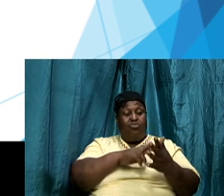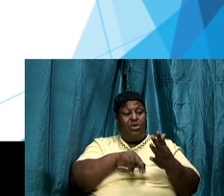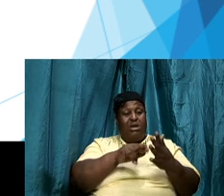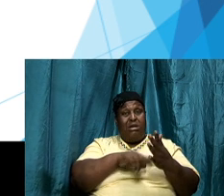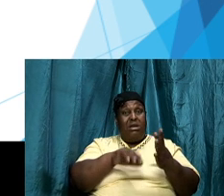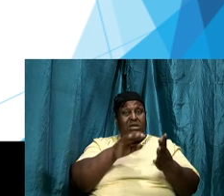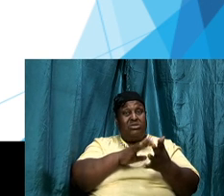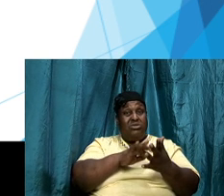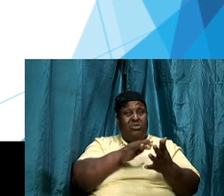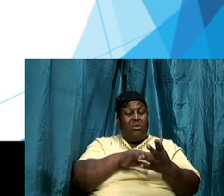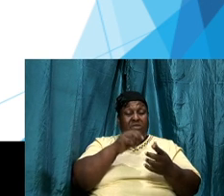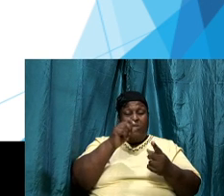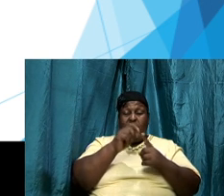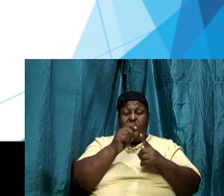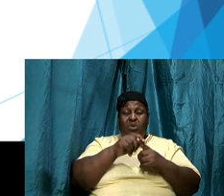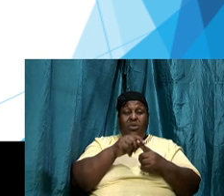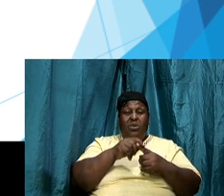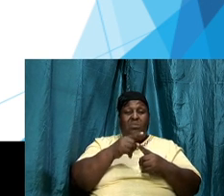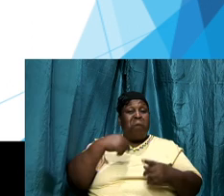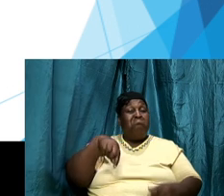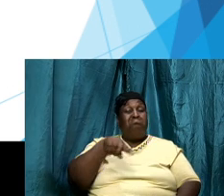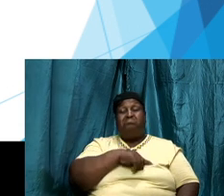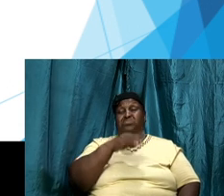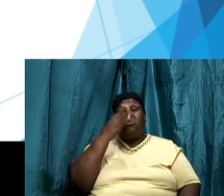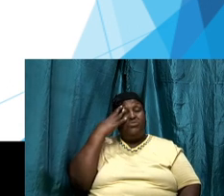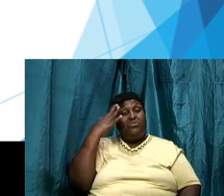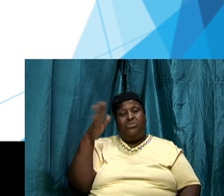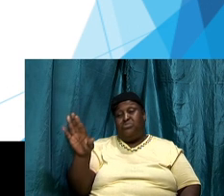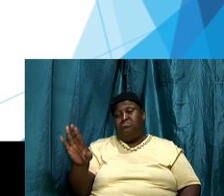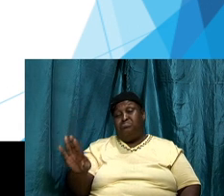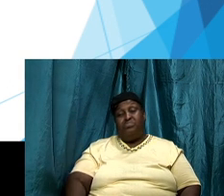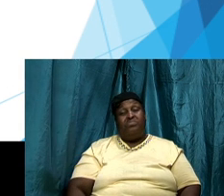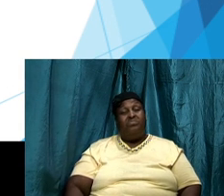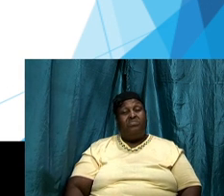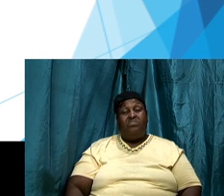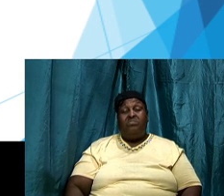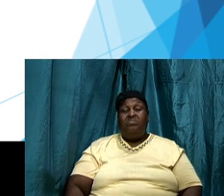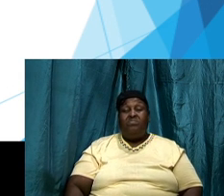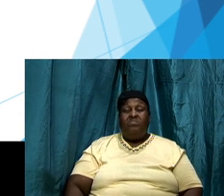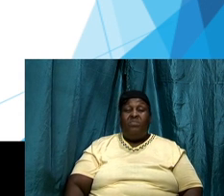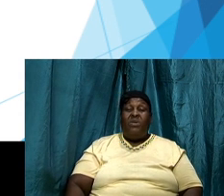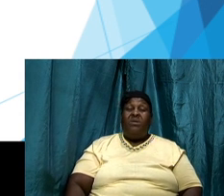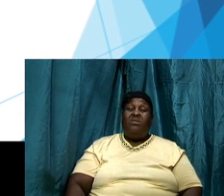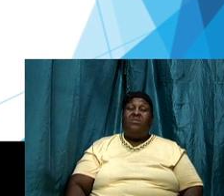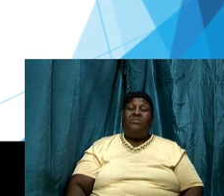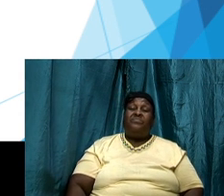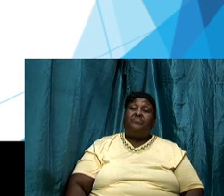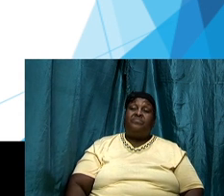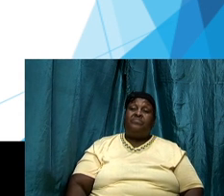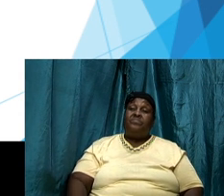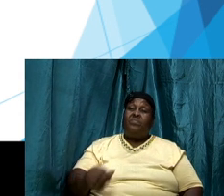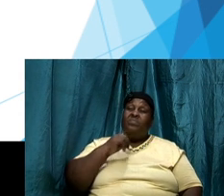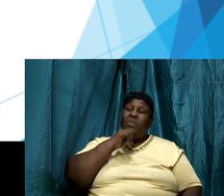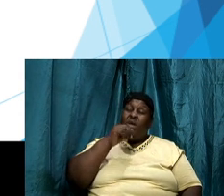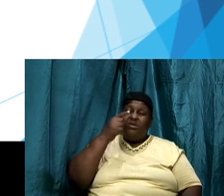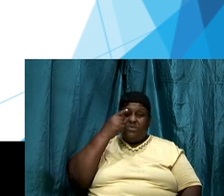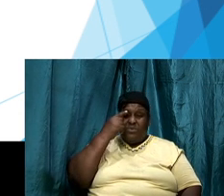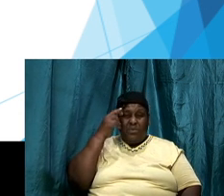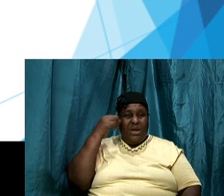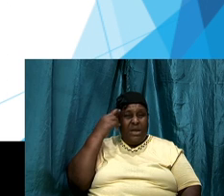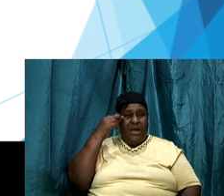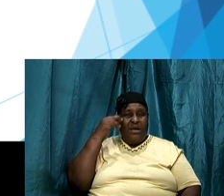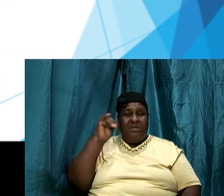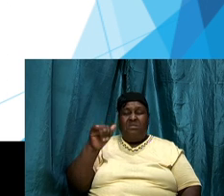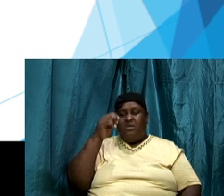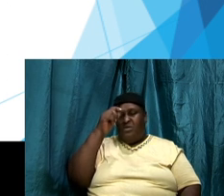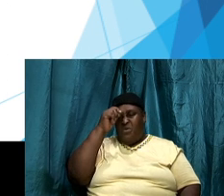the words of men not realizing that the words of men we must be careful